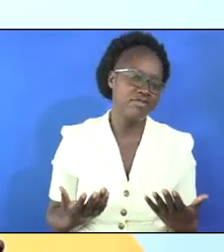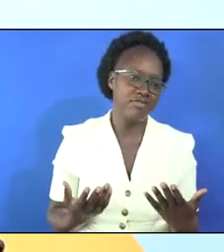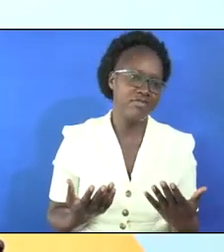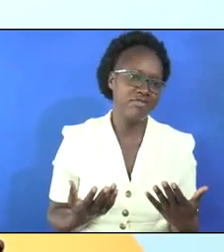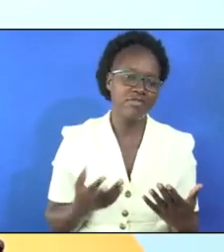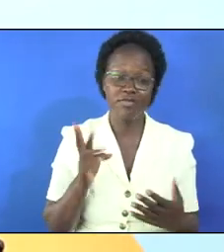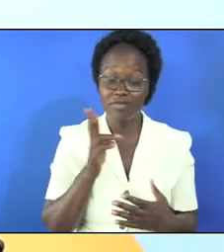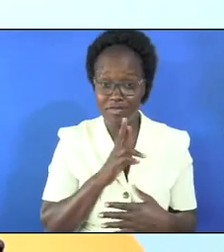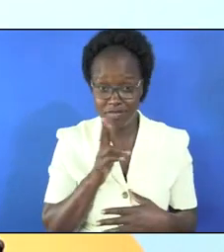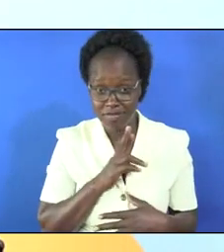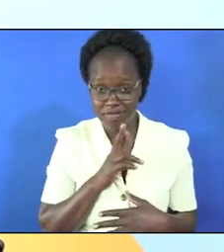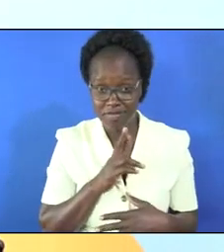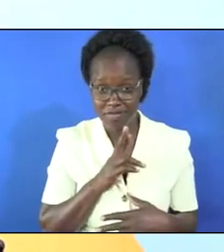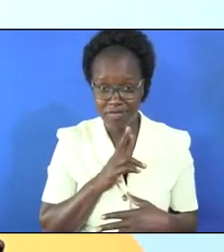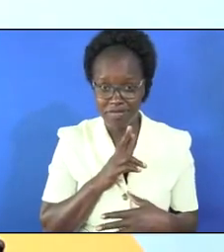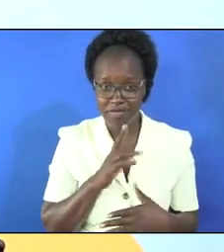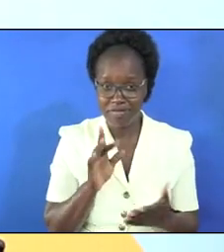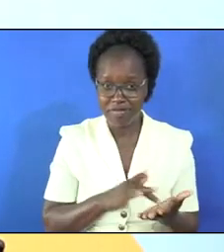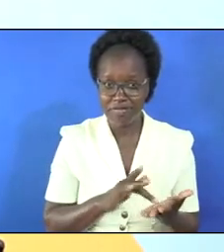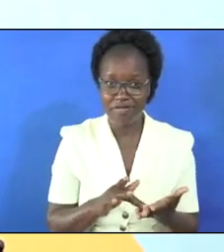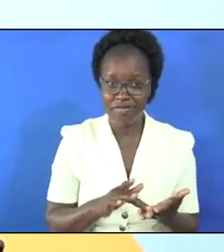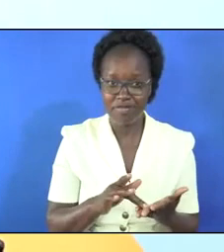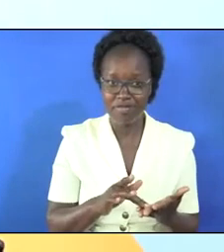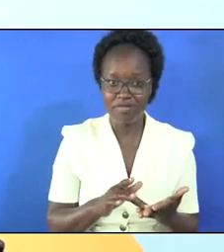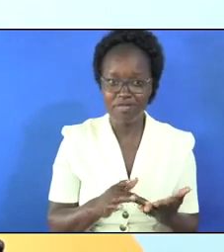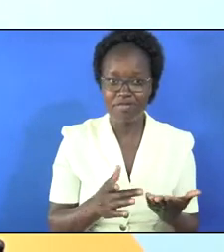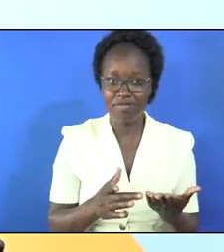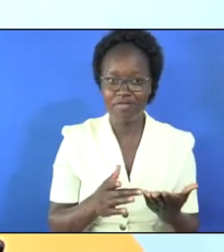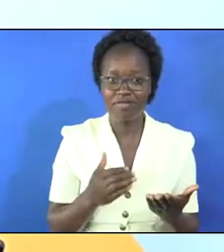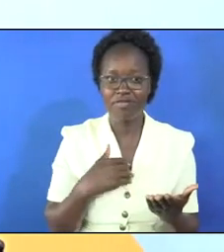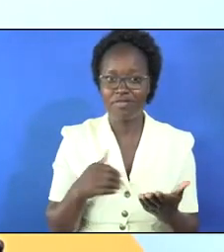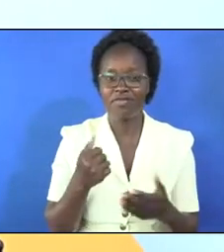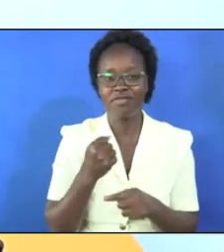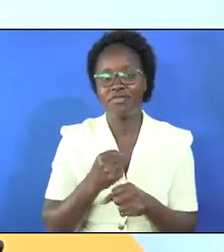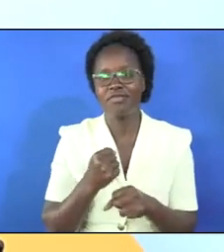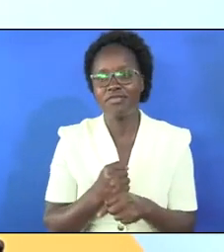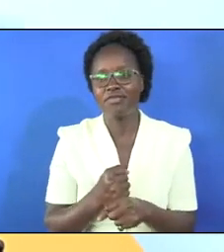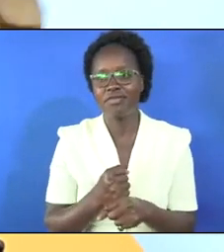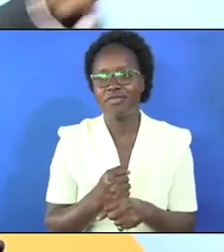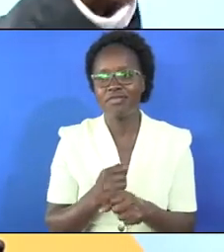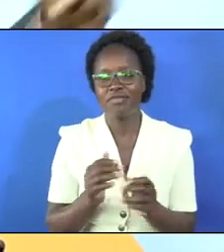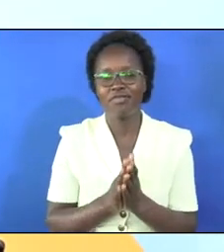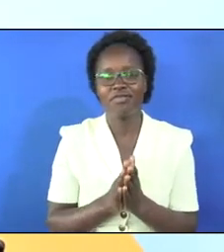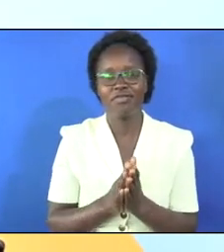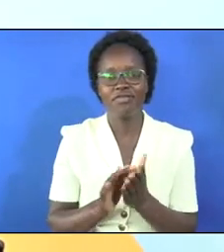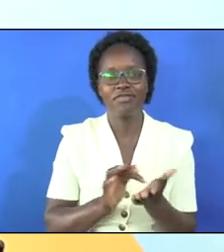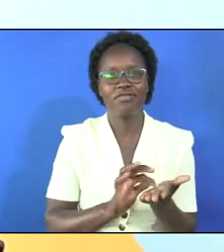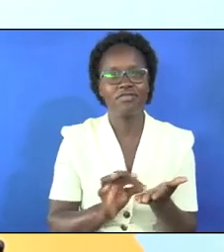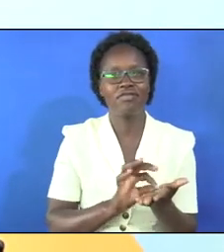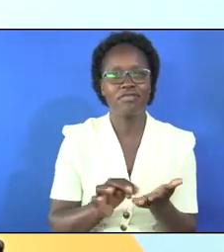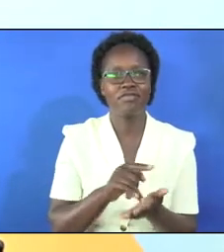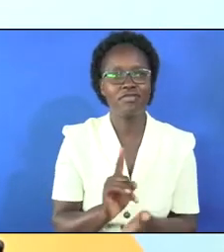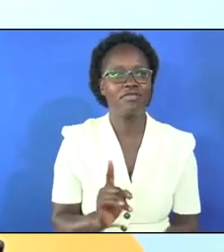the risk of subscribing when you have other assignments to do with air time